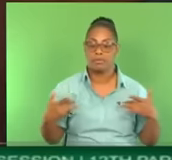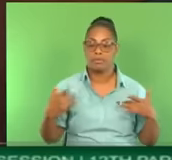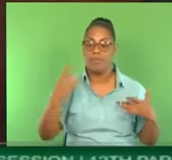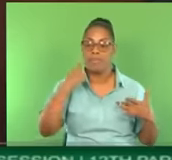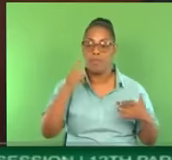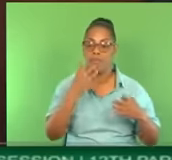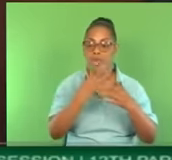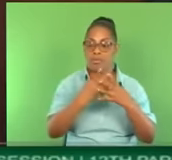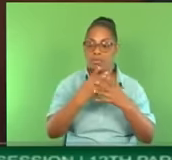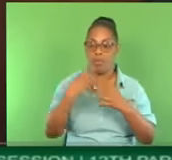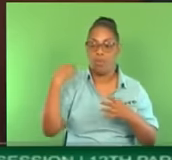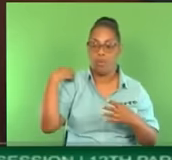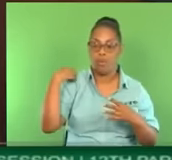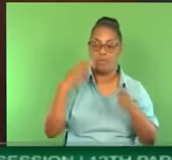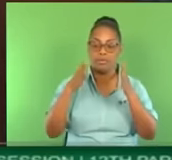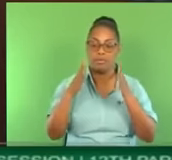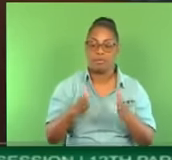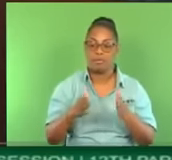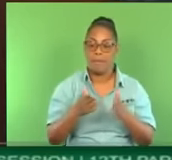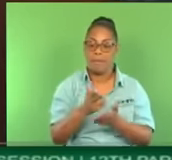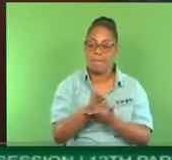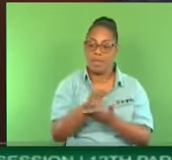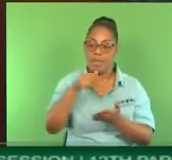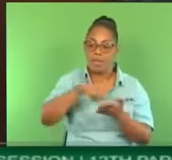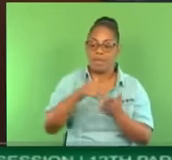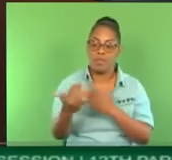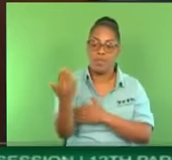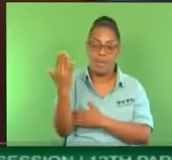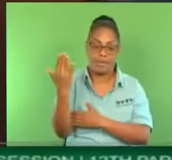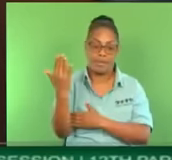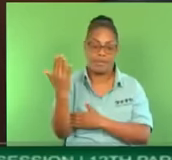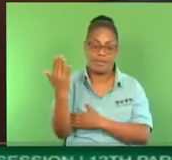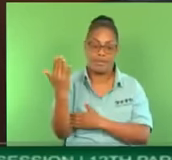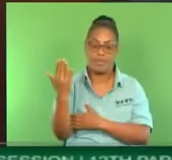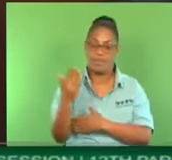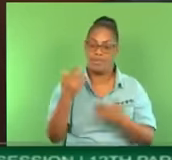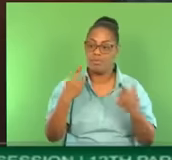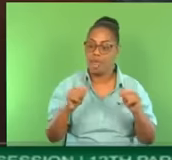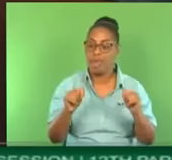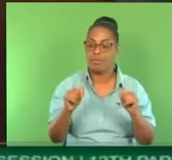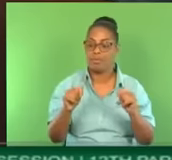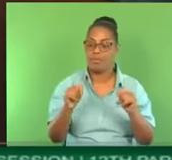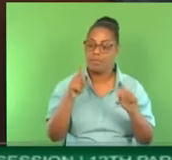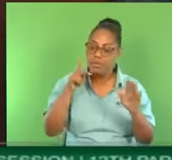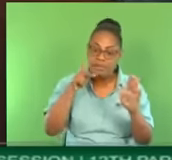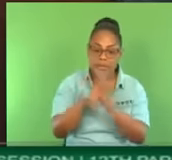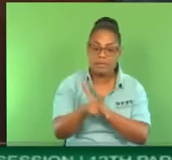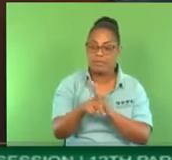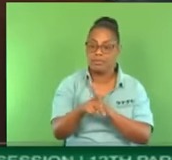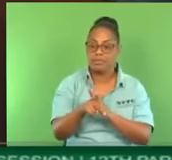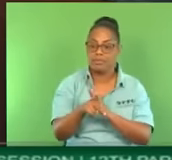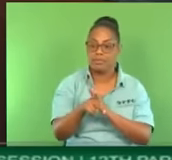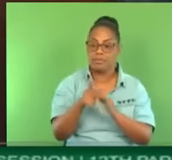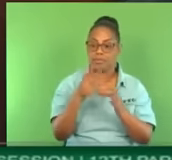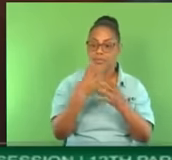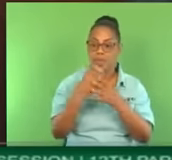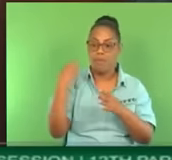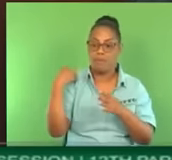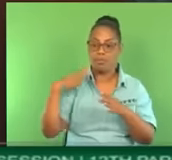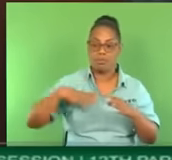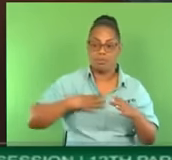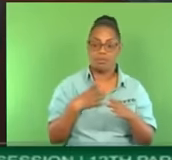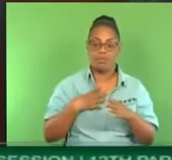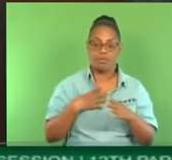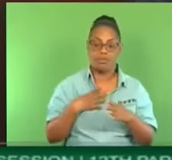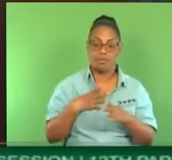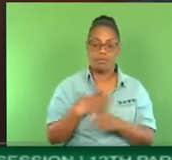who was shot this morning at 7 a.m. around there in an attempt to assassinate a Deputy Commissioner of Prisons. This is where